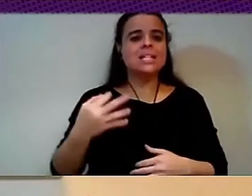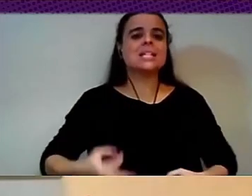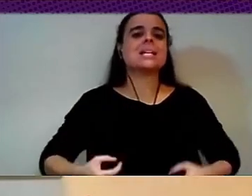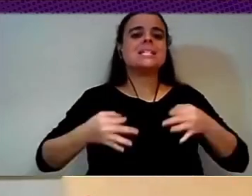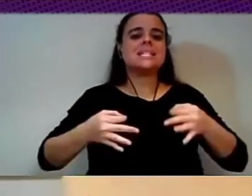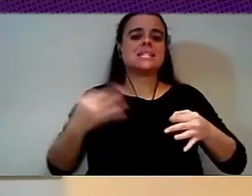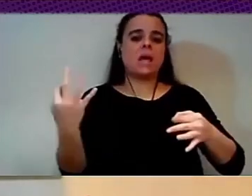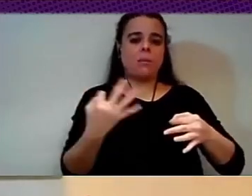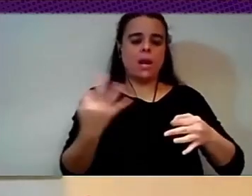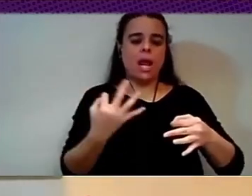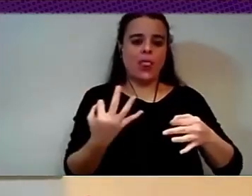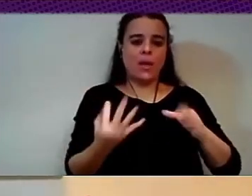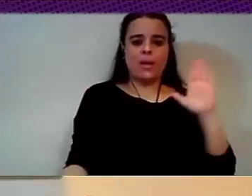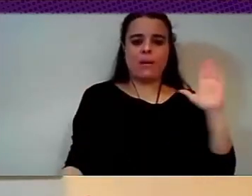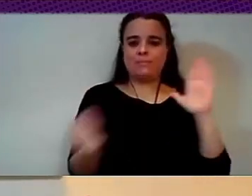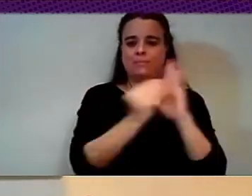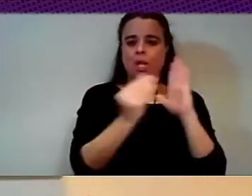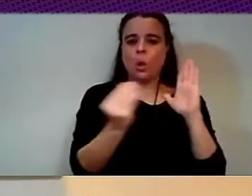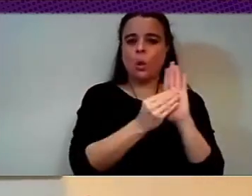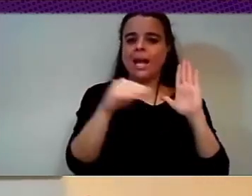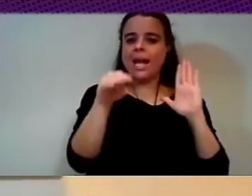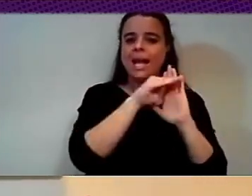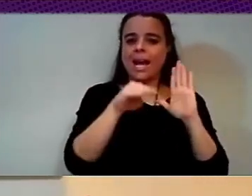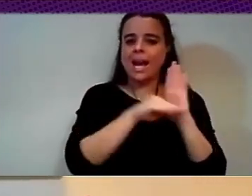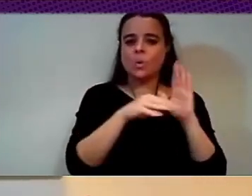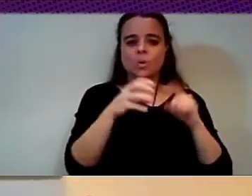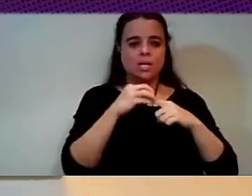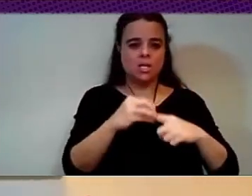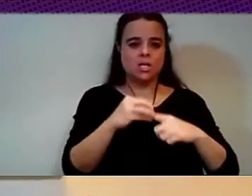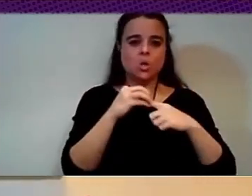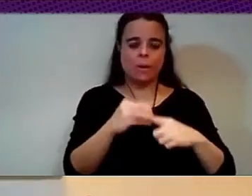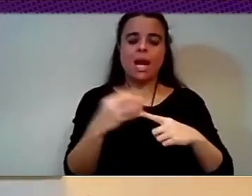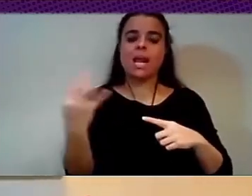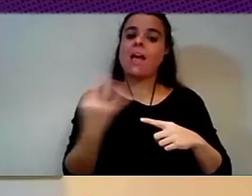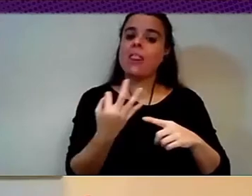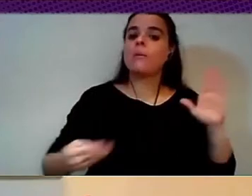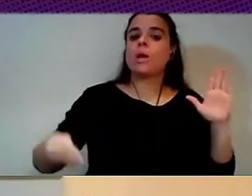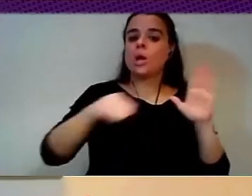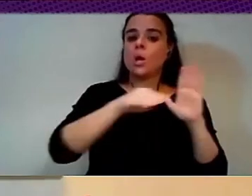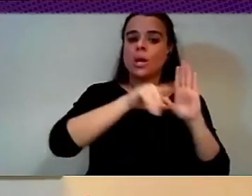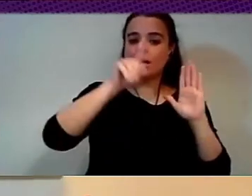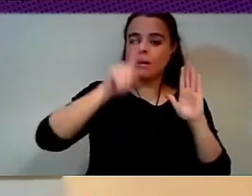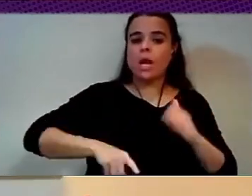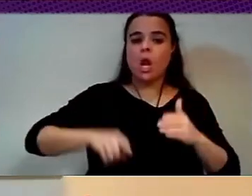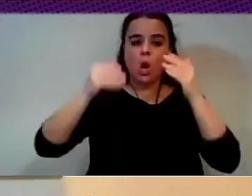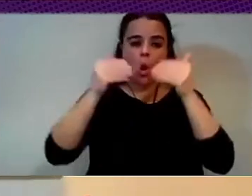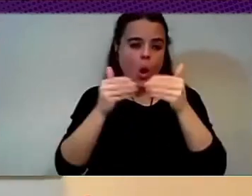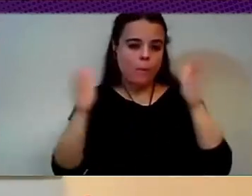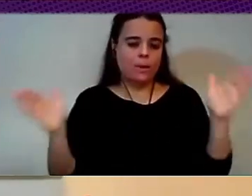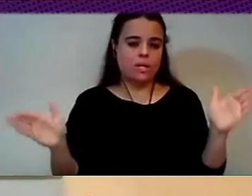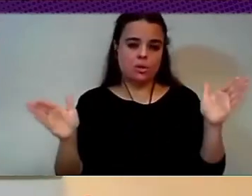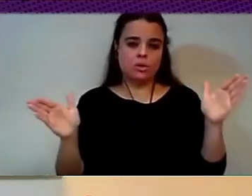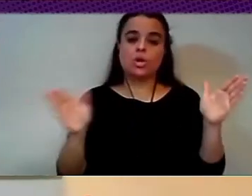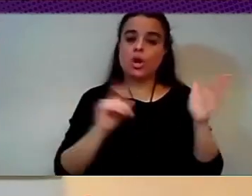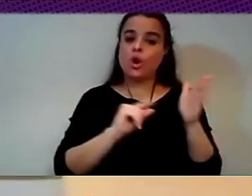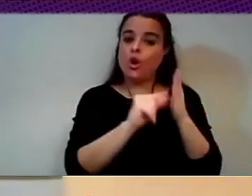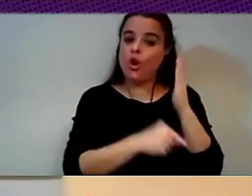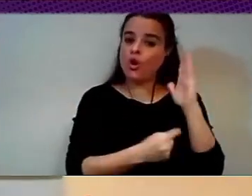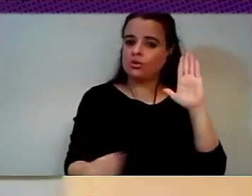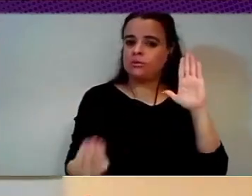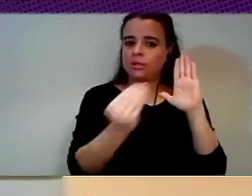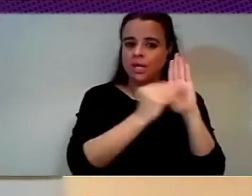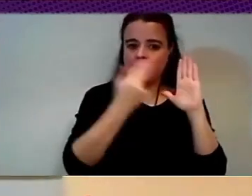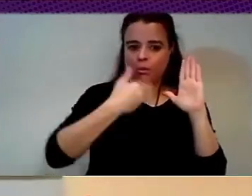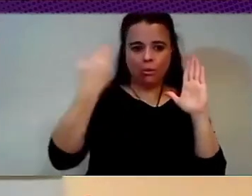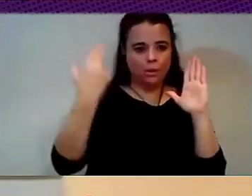open source and in the procurement process? Are we implementing interoperability and the kind of sovereignty of data? All these things are,